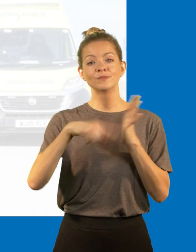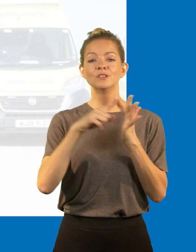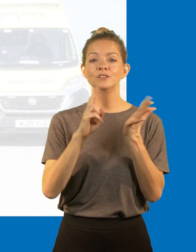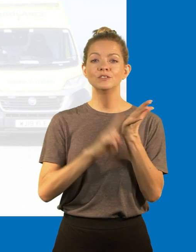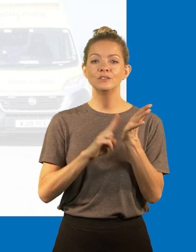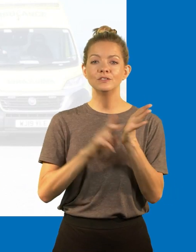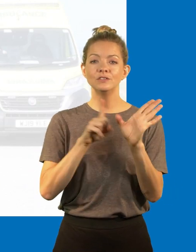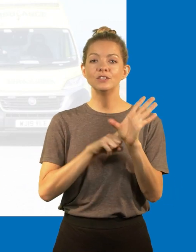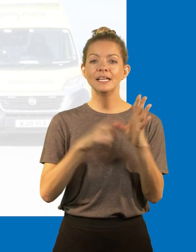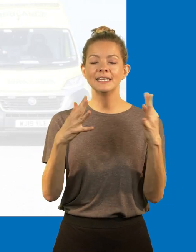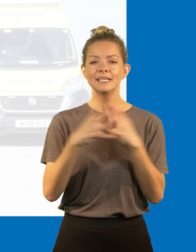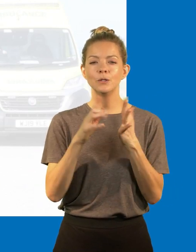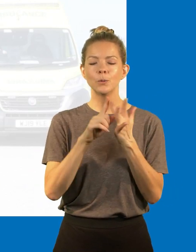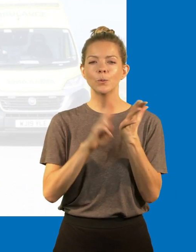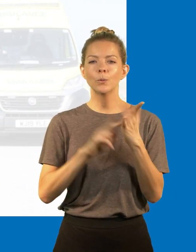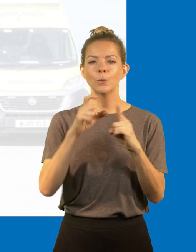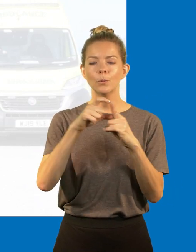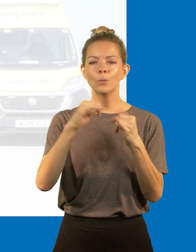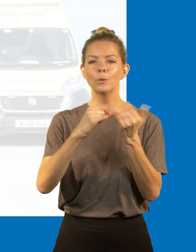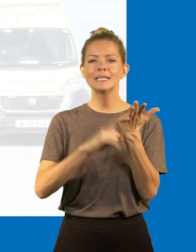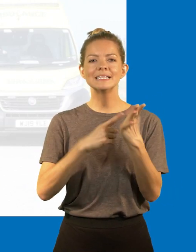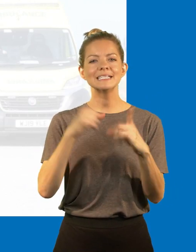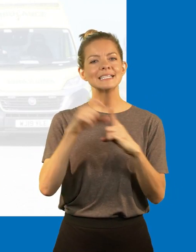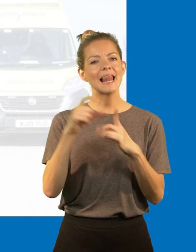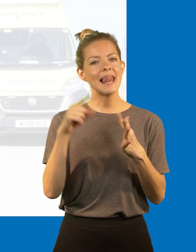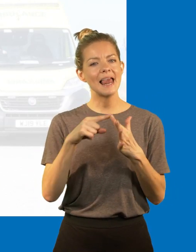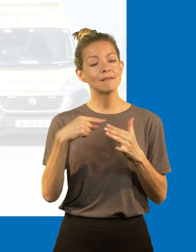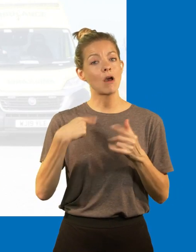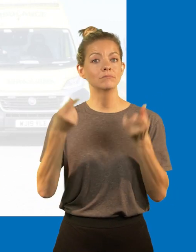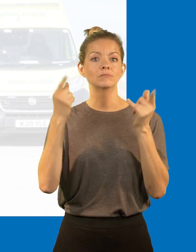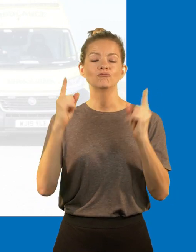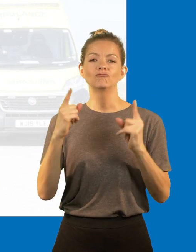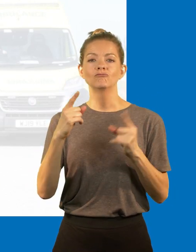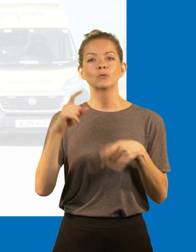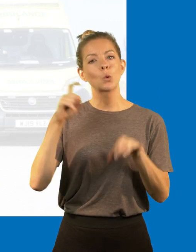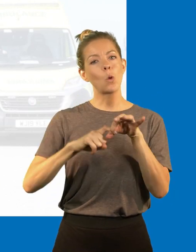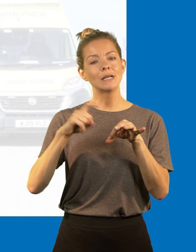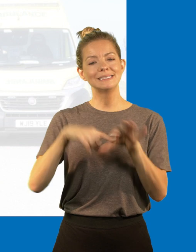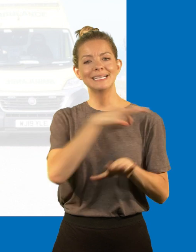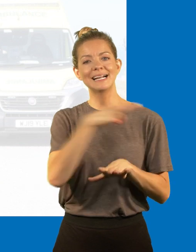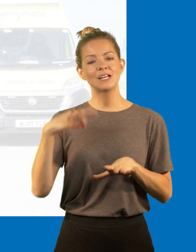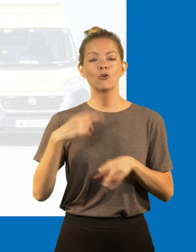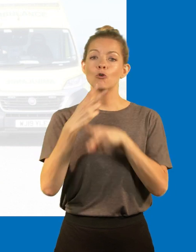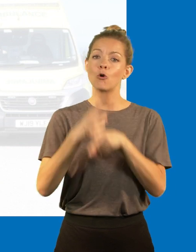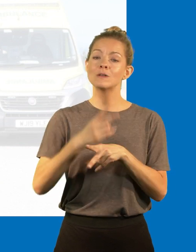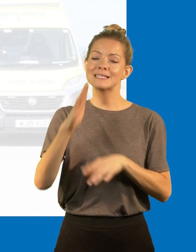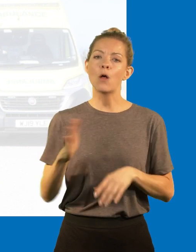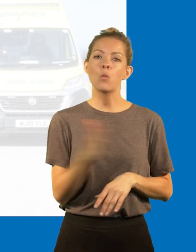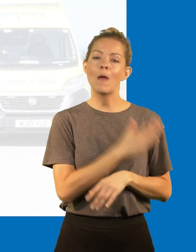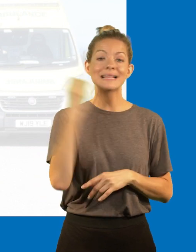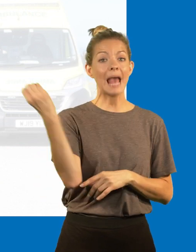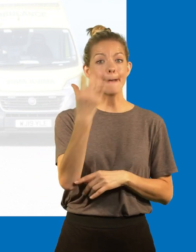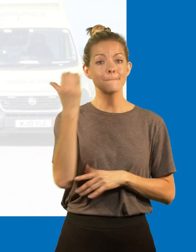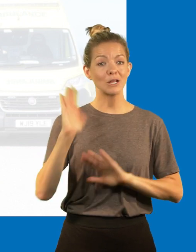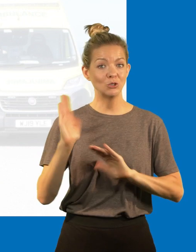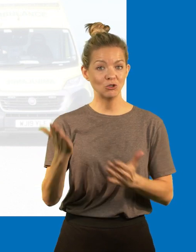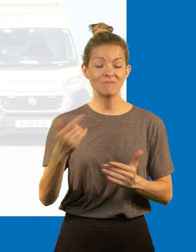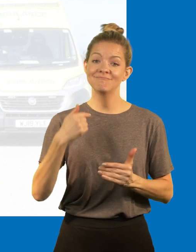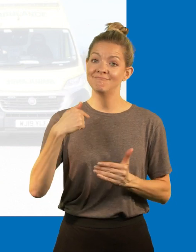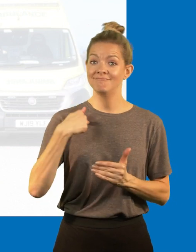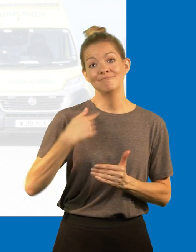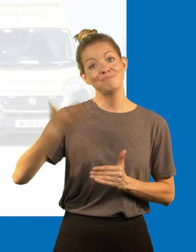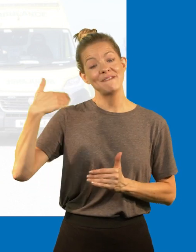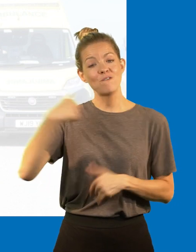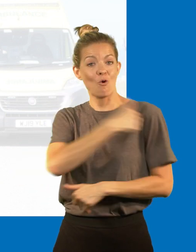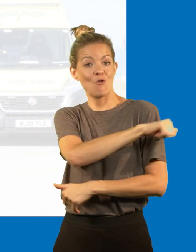Hi everyone, I'm Jenny Winslade, I'm Director of Quality and Clinical Care for South Western Ambulance. I'm a nurse by background and we